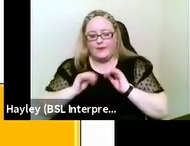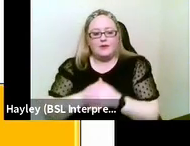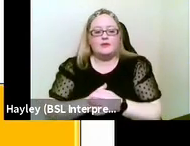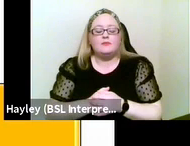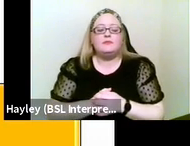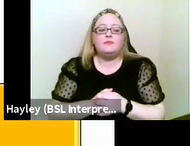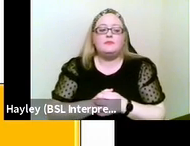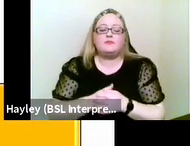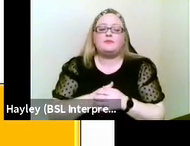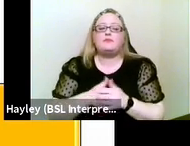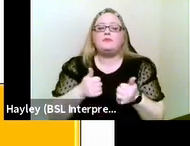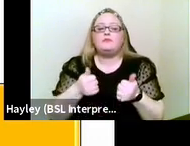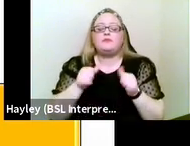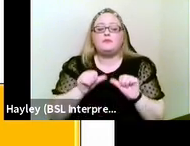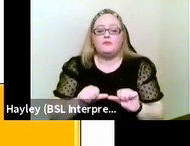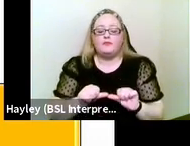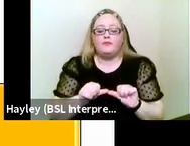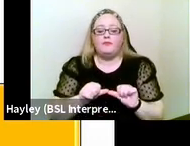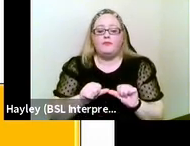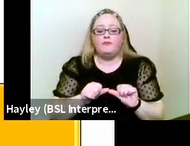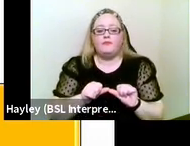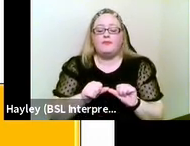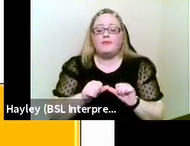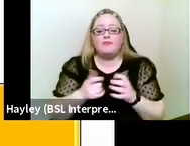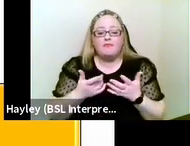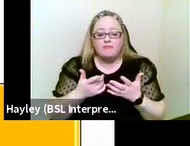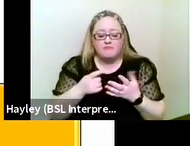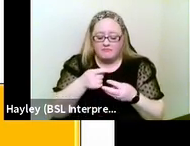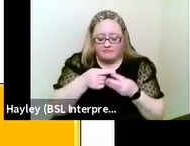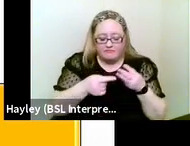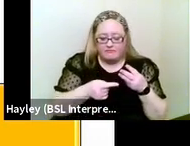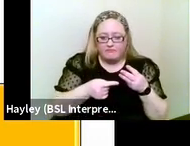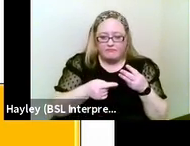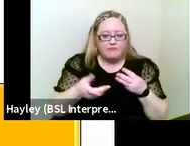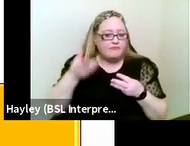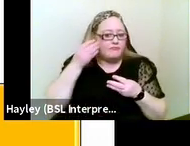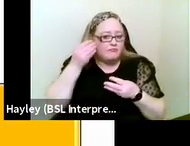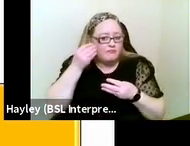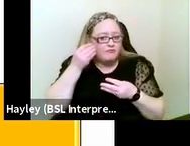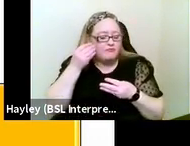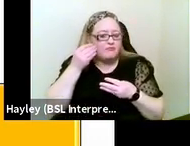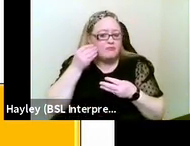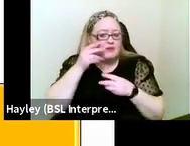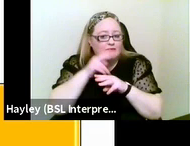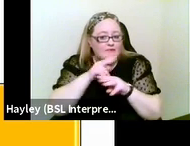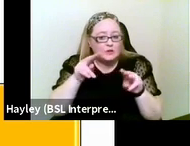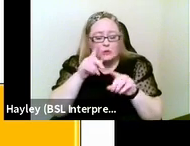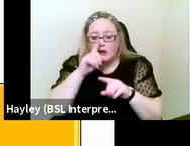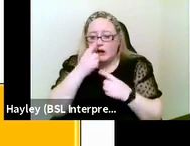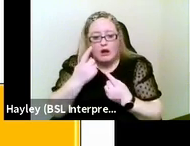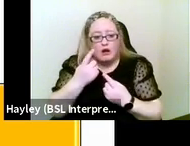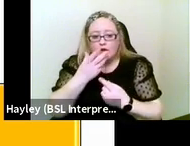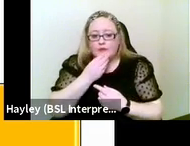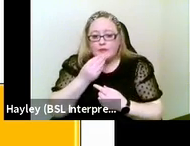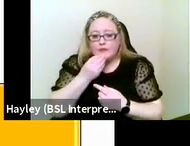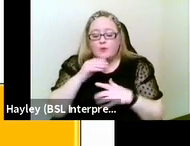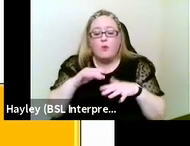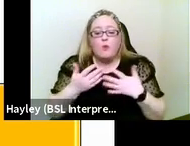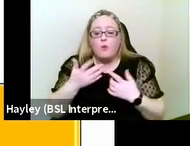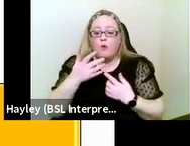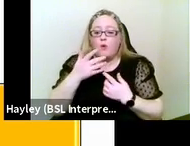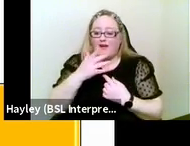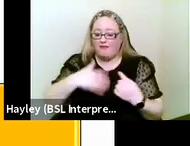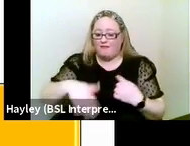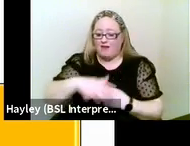Where we can't make use of residual hearing or vision or we're in an environment, perhaps a